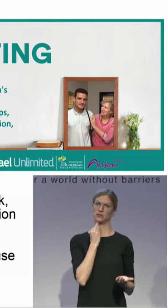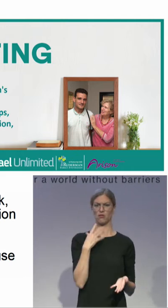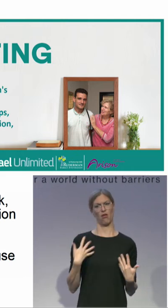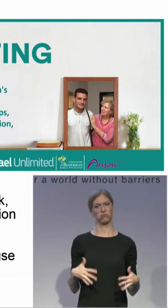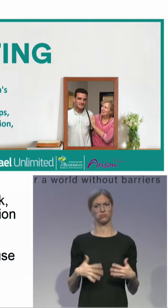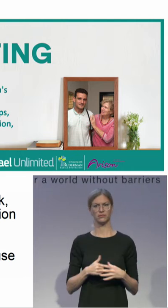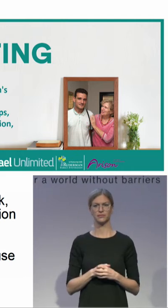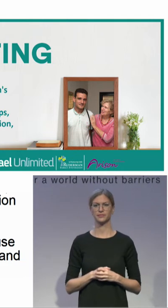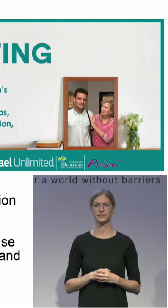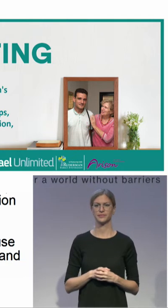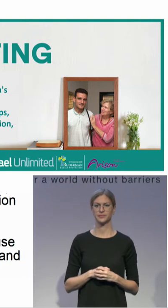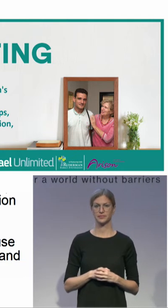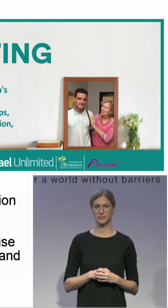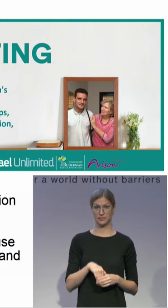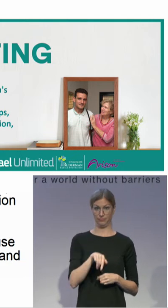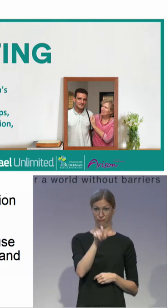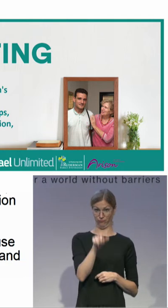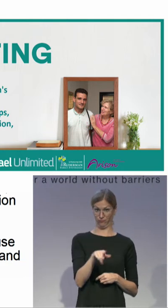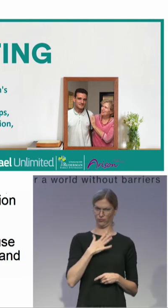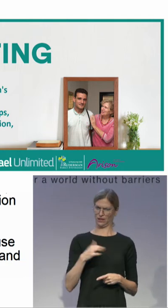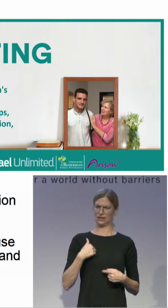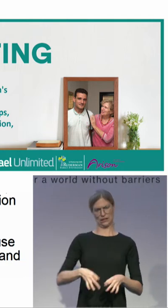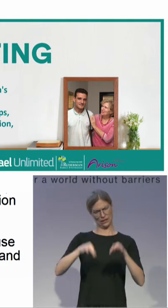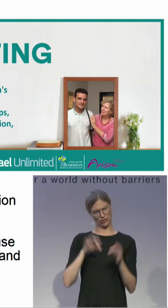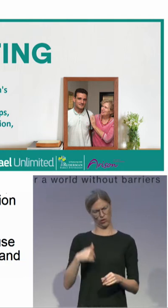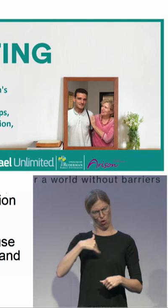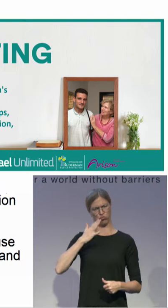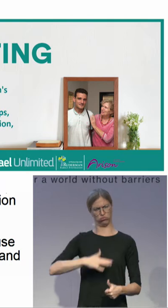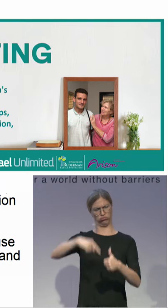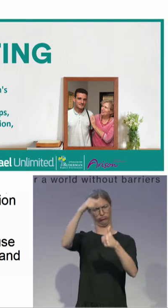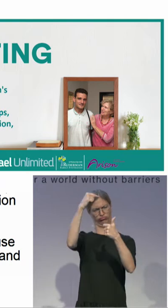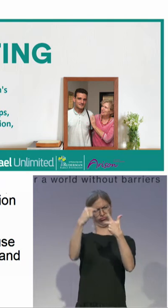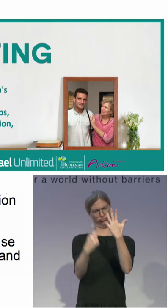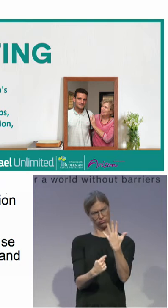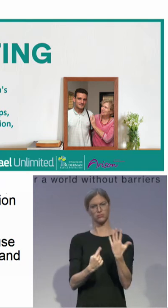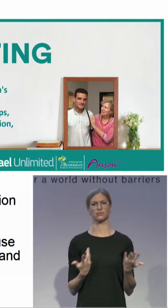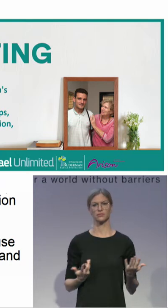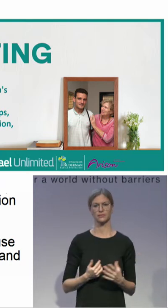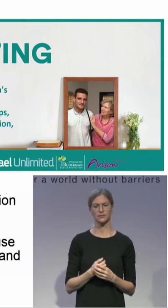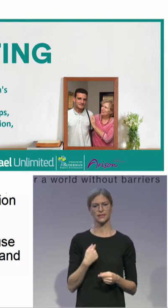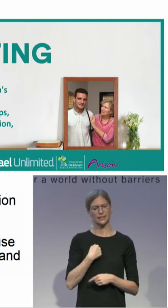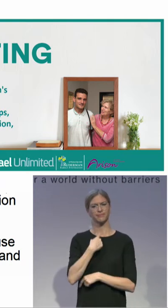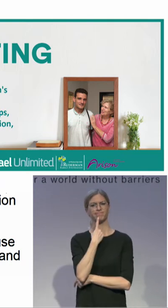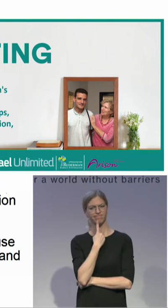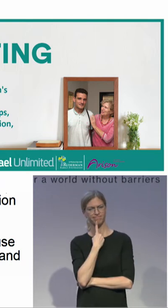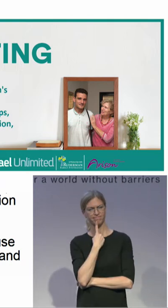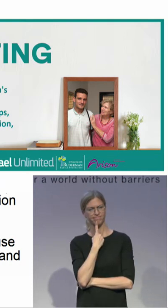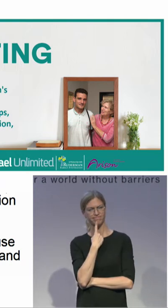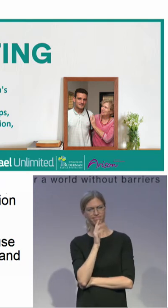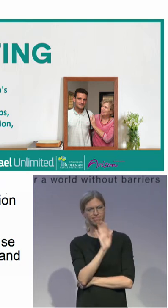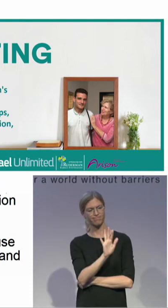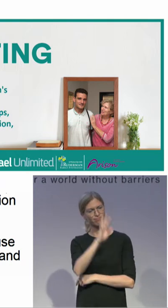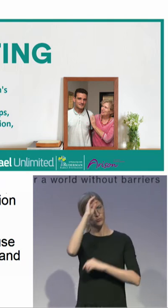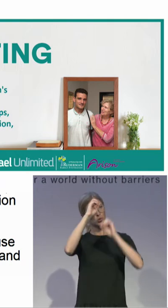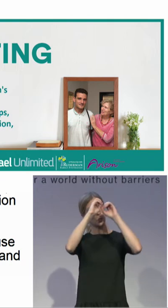they've decided what they want, we have allocations for them to fulfill their dreams. If we can